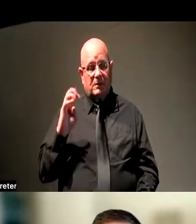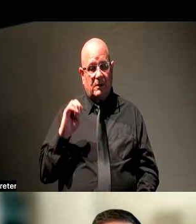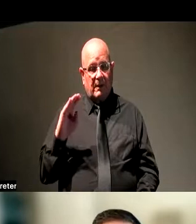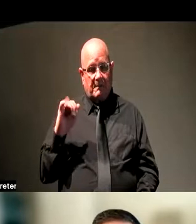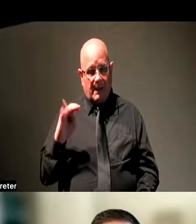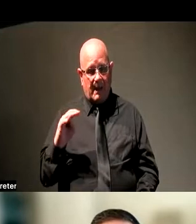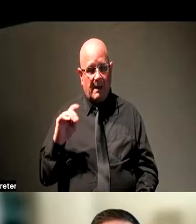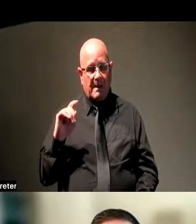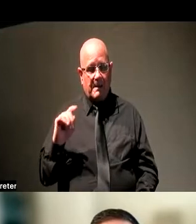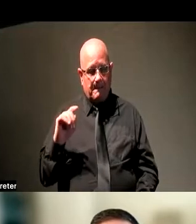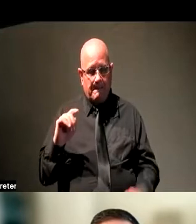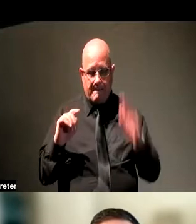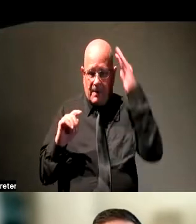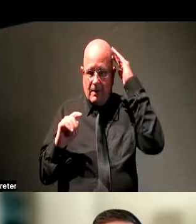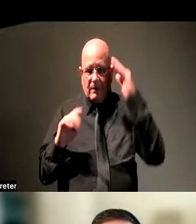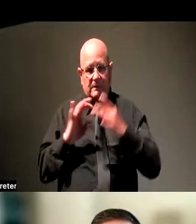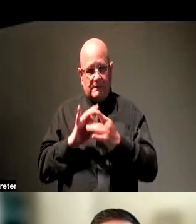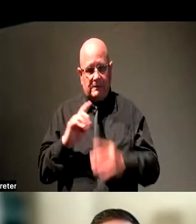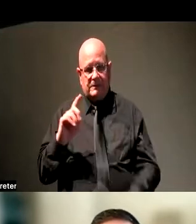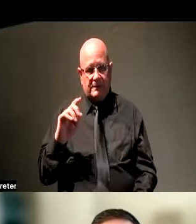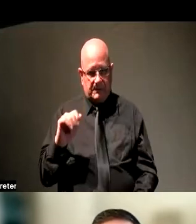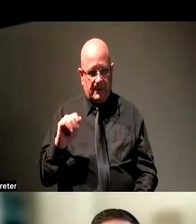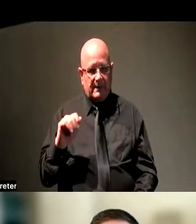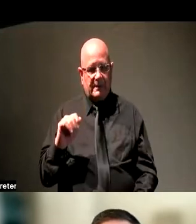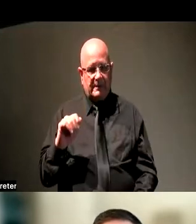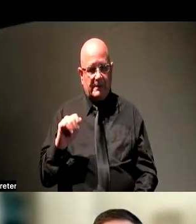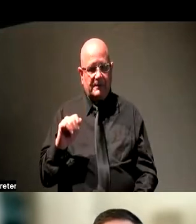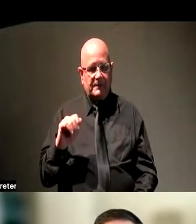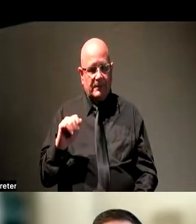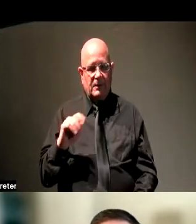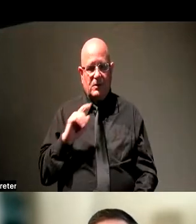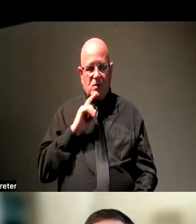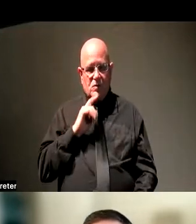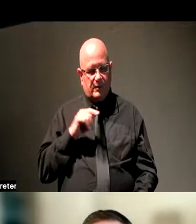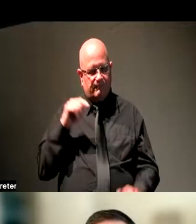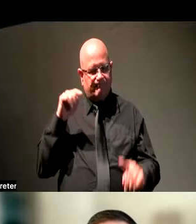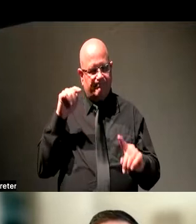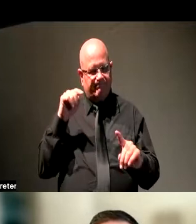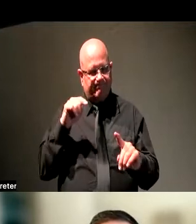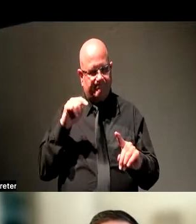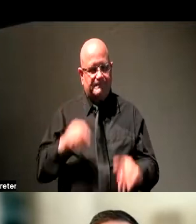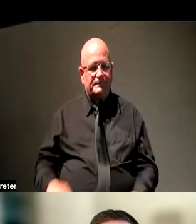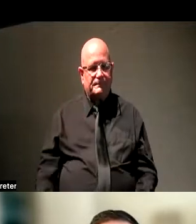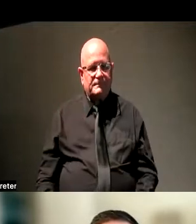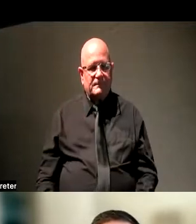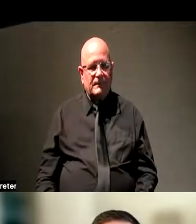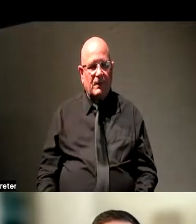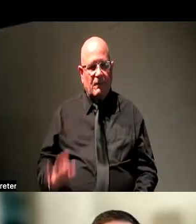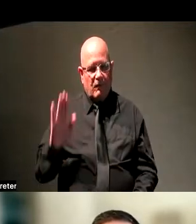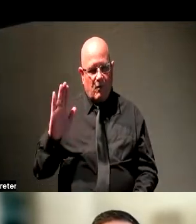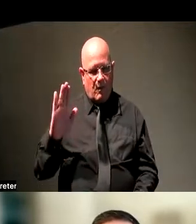got into digital accessibility and they were my jumping off point to really end up where I am now, so I'm thrilled to be here on their behalf.